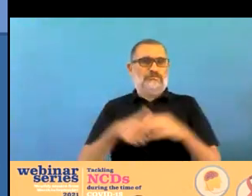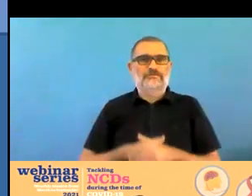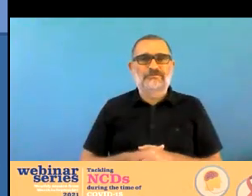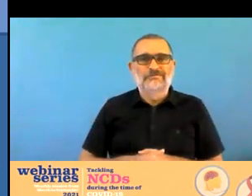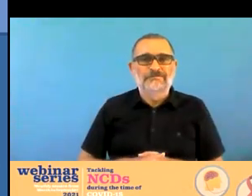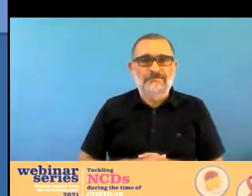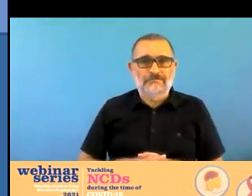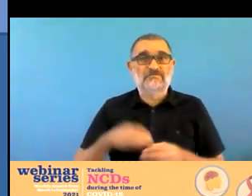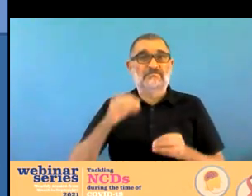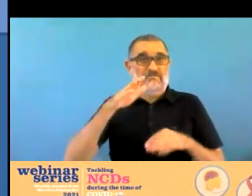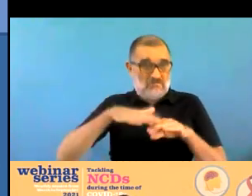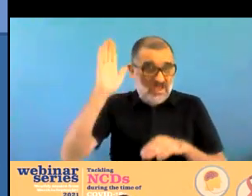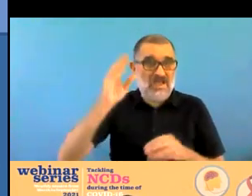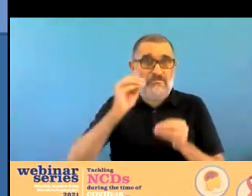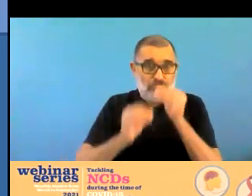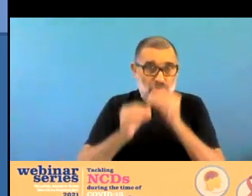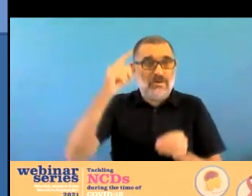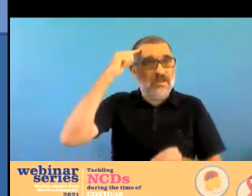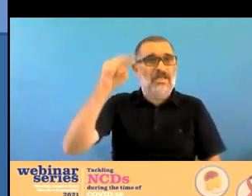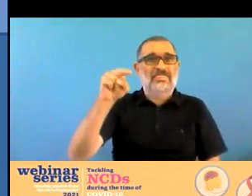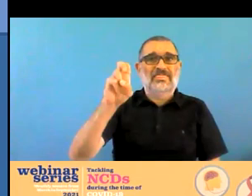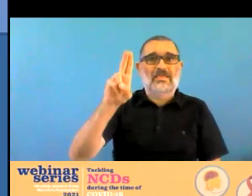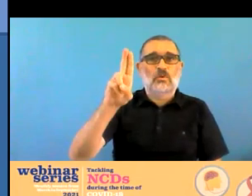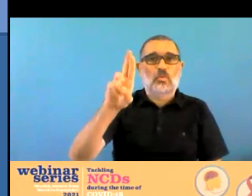apparent so we have been working